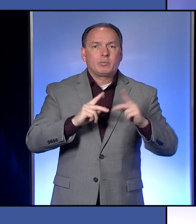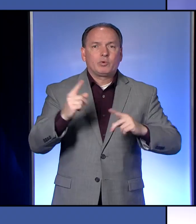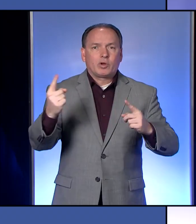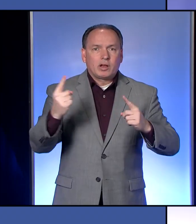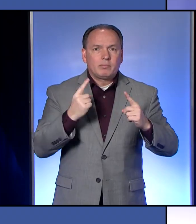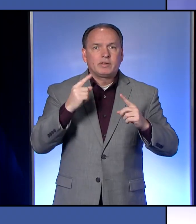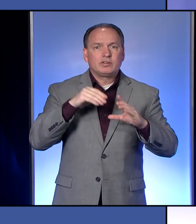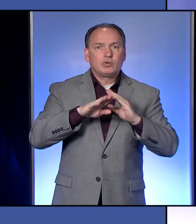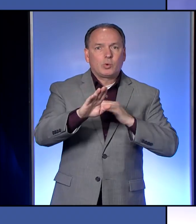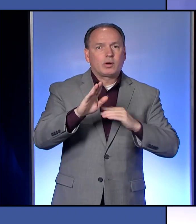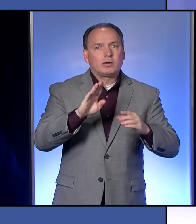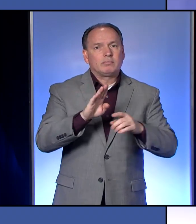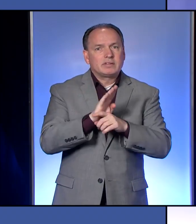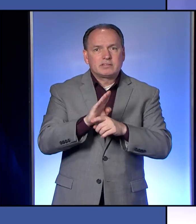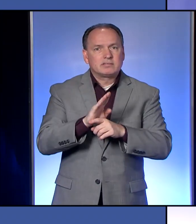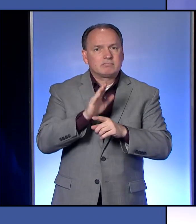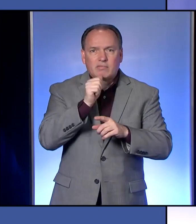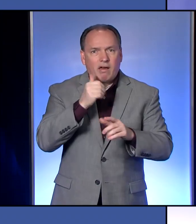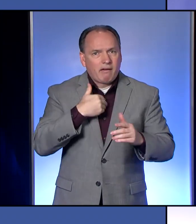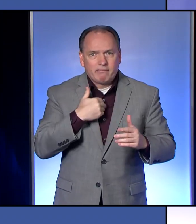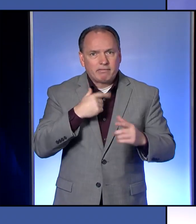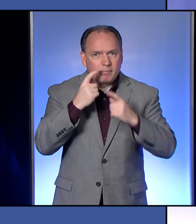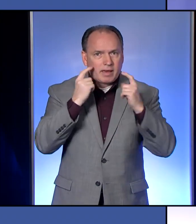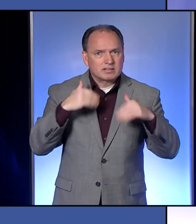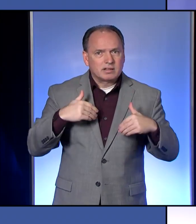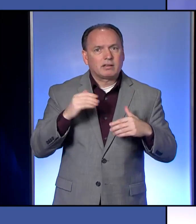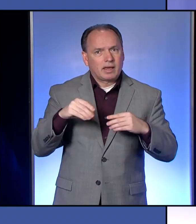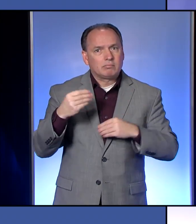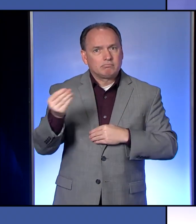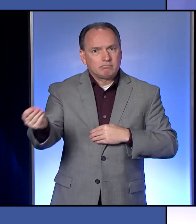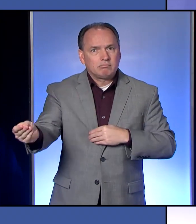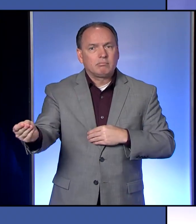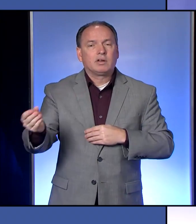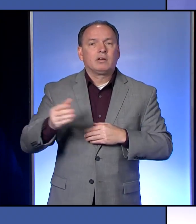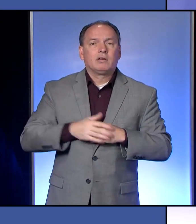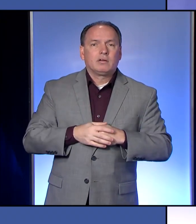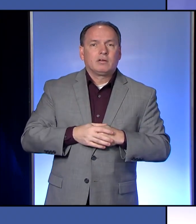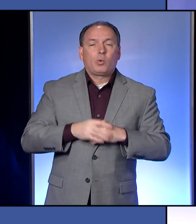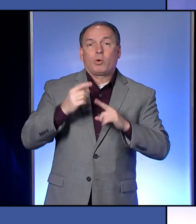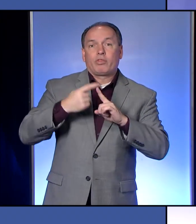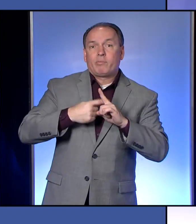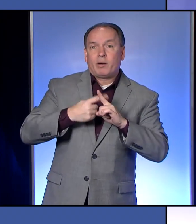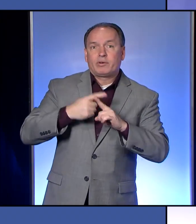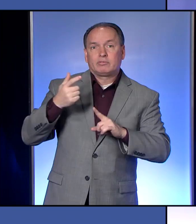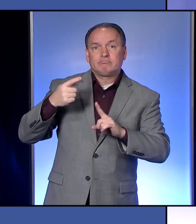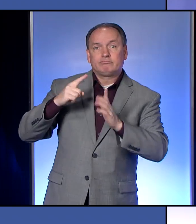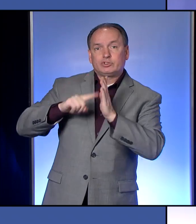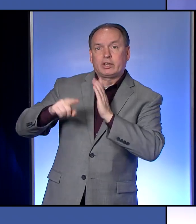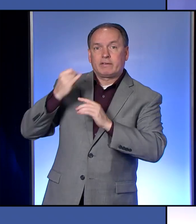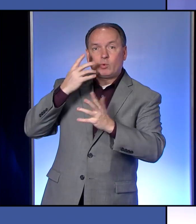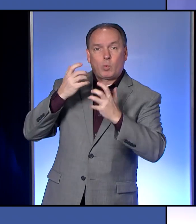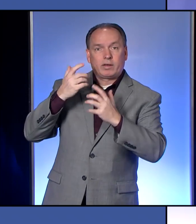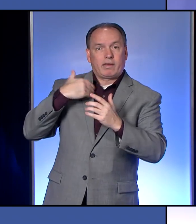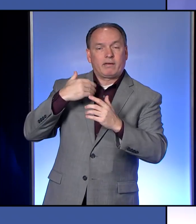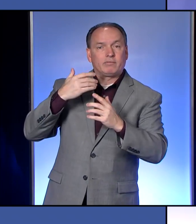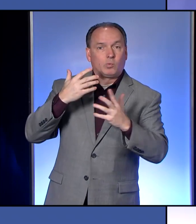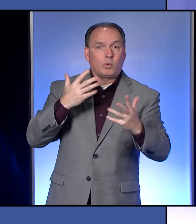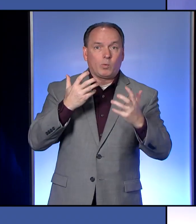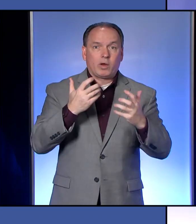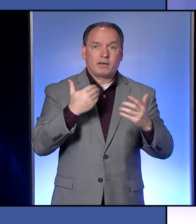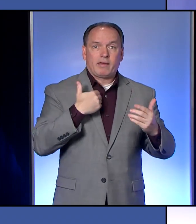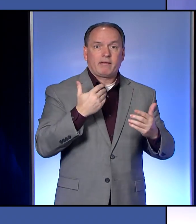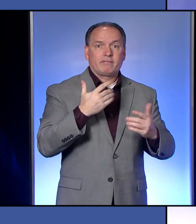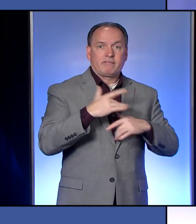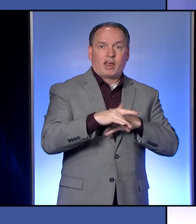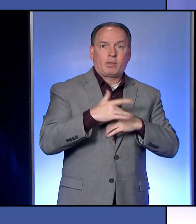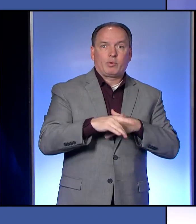to your place of business and they don't have them yet, can you get a thermometer if you want to have one? We wanted to have